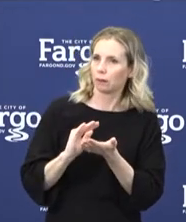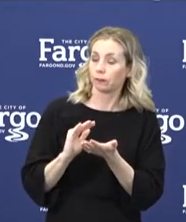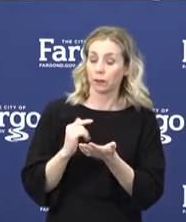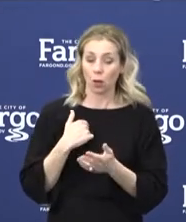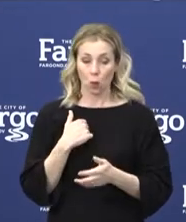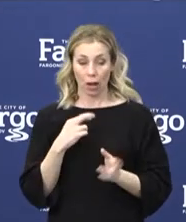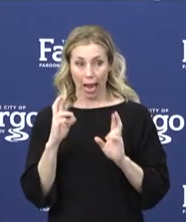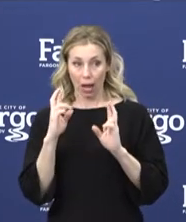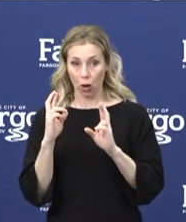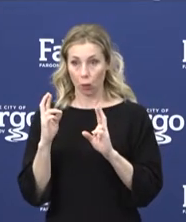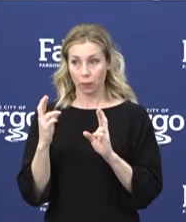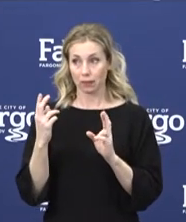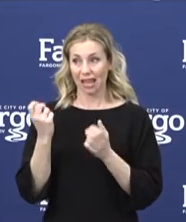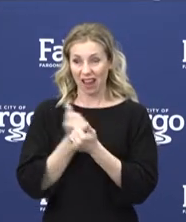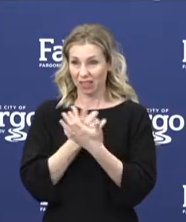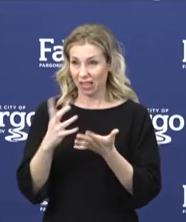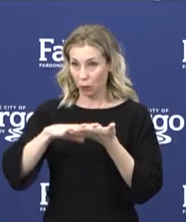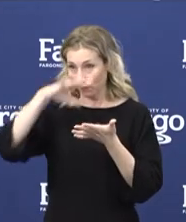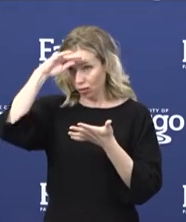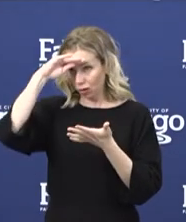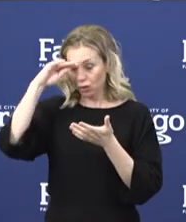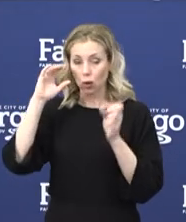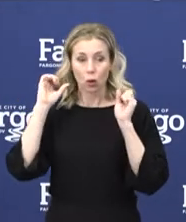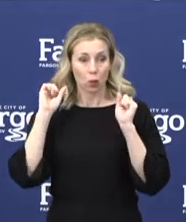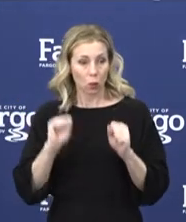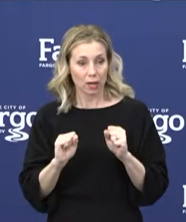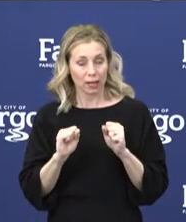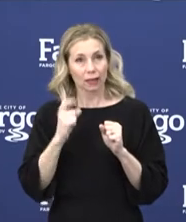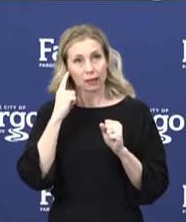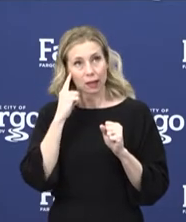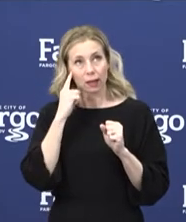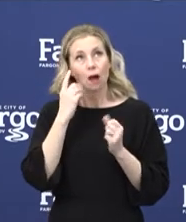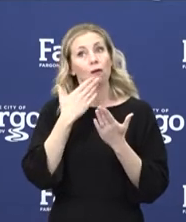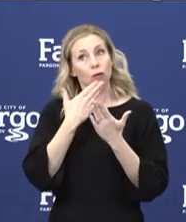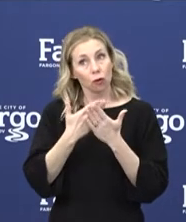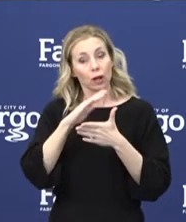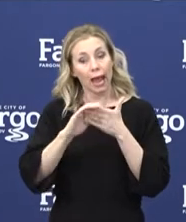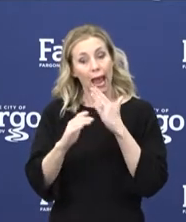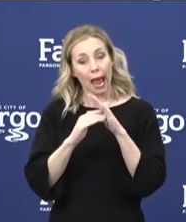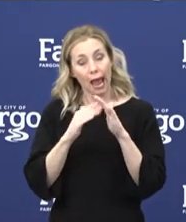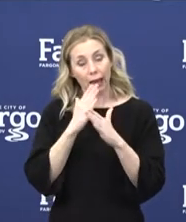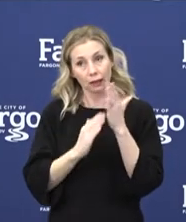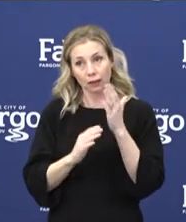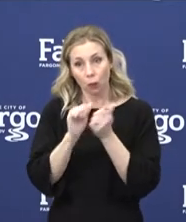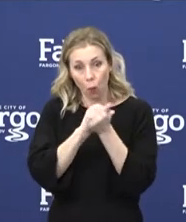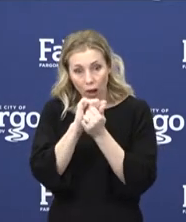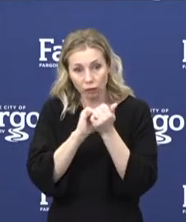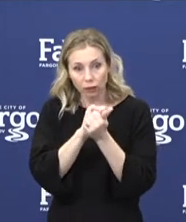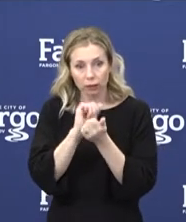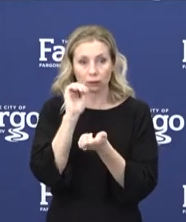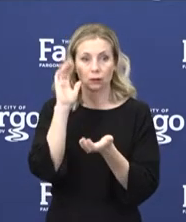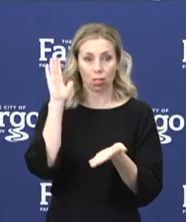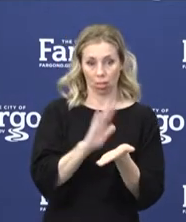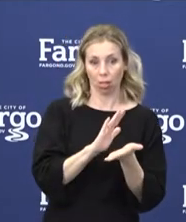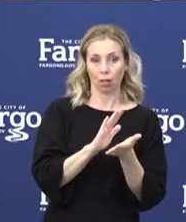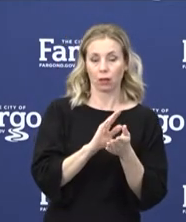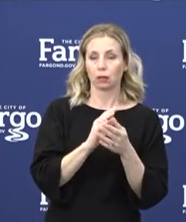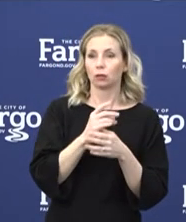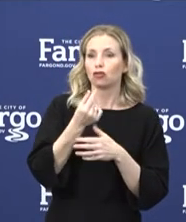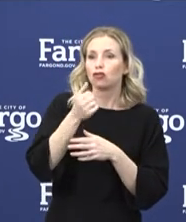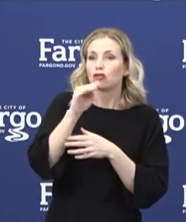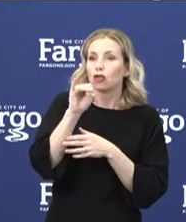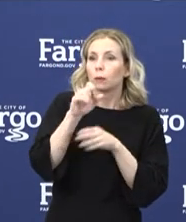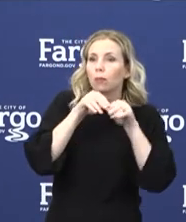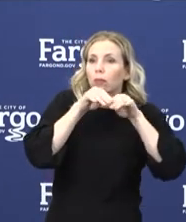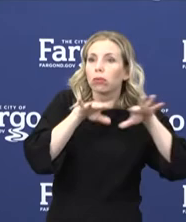things that we've learned, such as good hand washing really does decrease the potential transmission of germs, that physical distancing